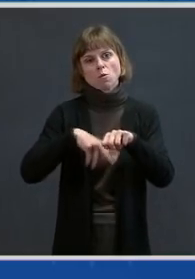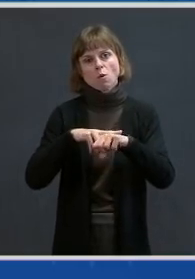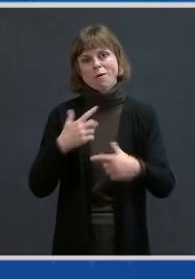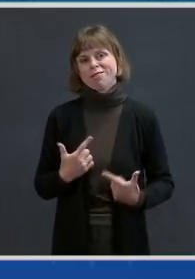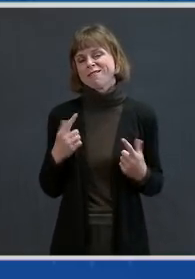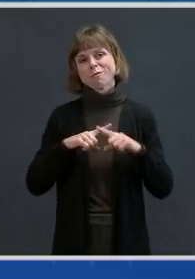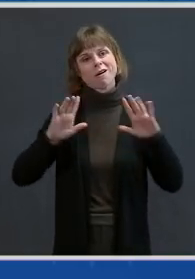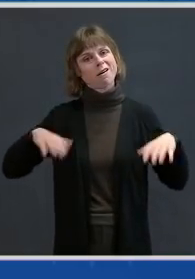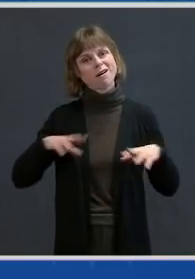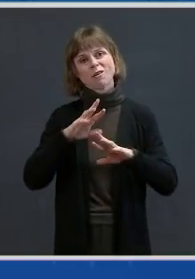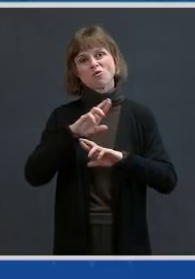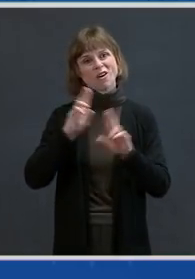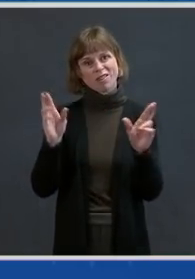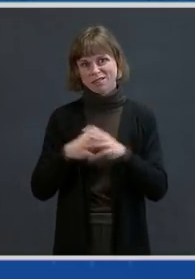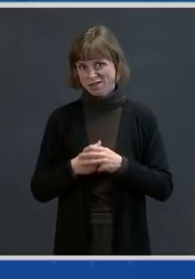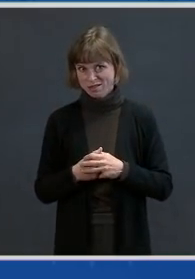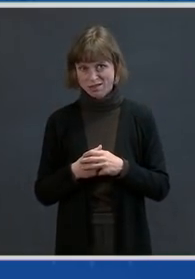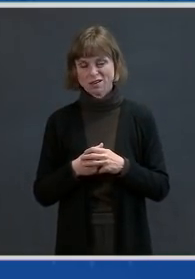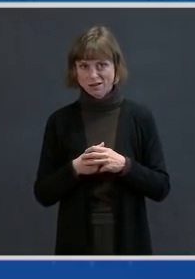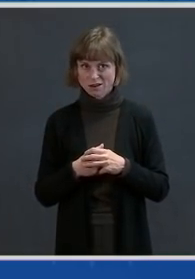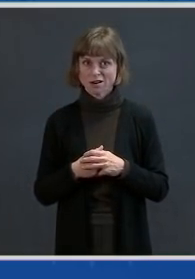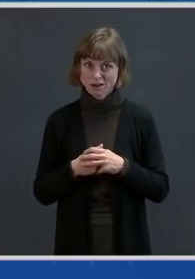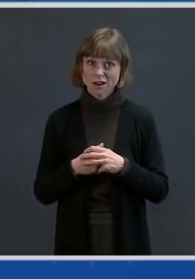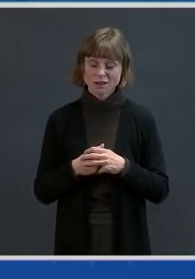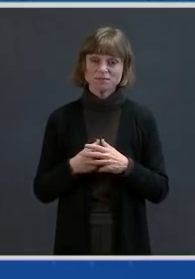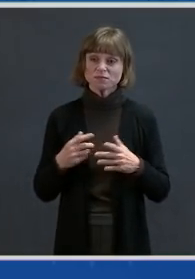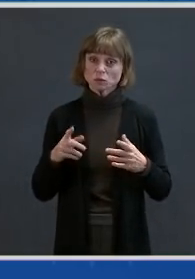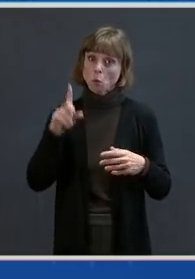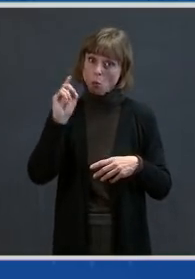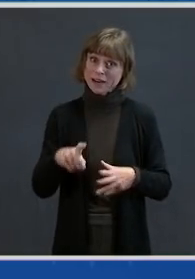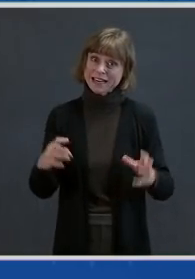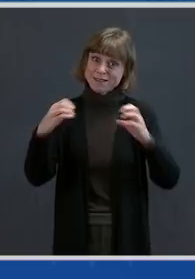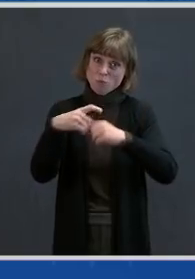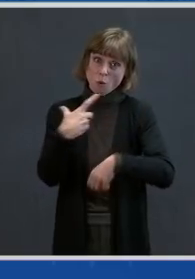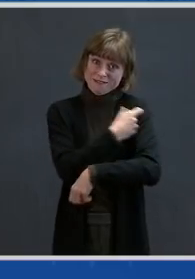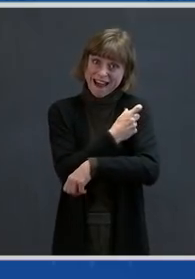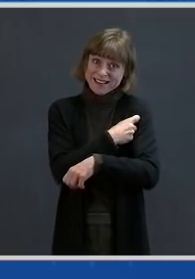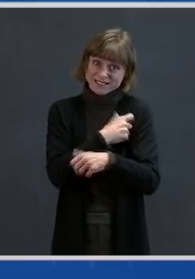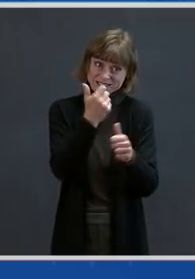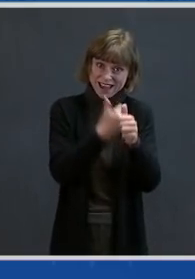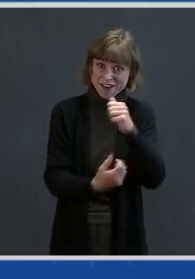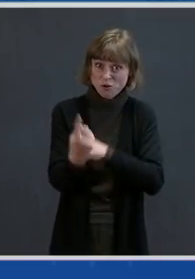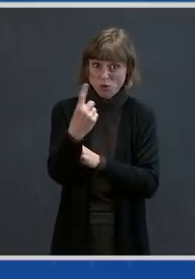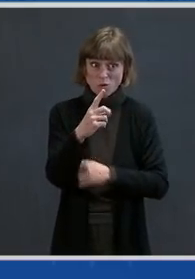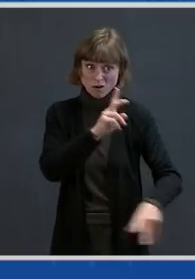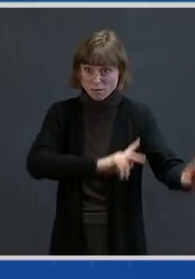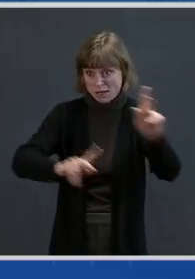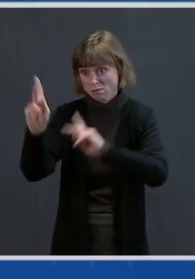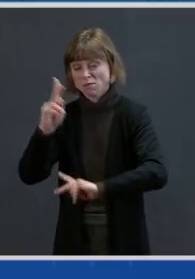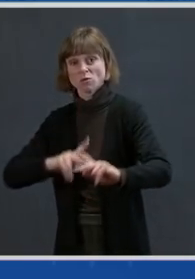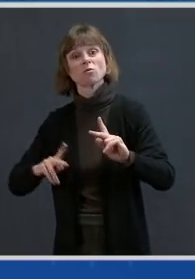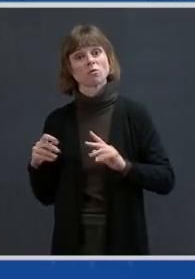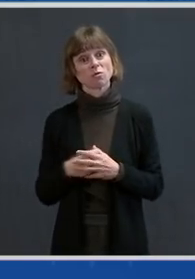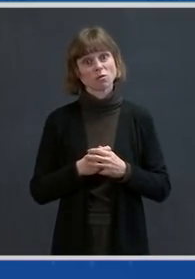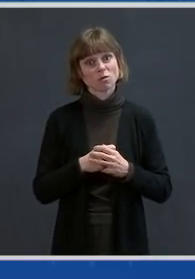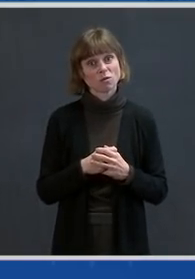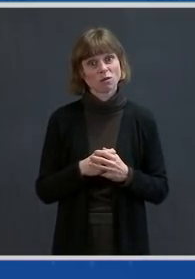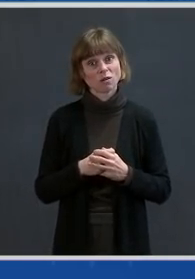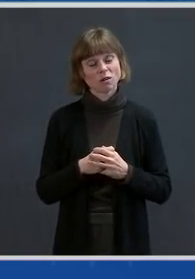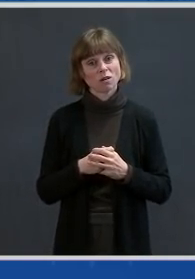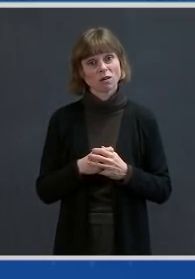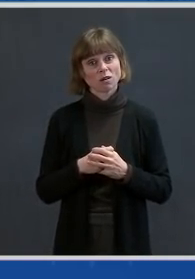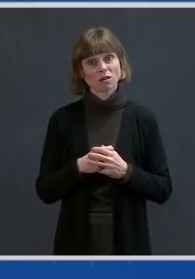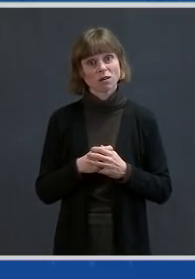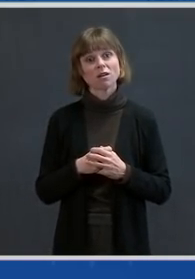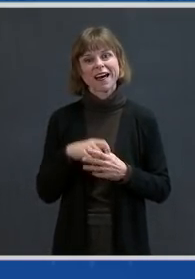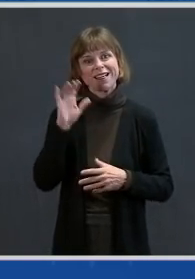yet. Give us time we need to get more vaccines into our communities and to get more people vaccinated. This is our